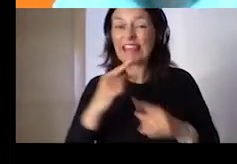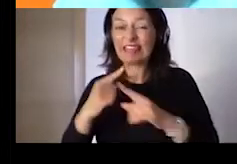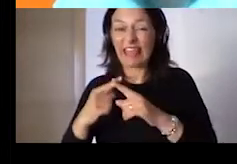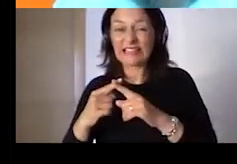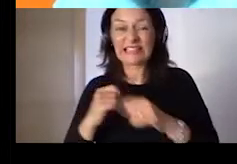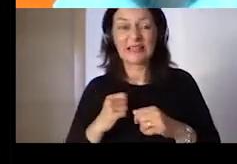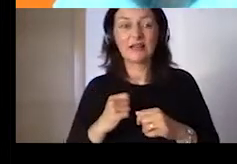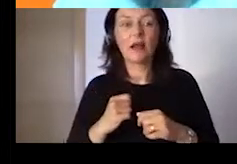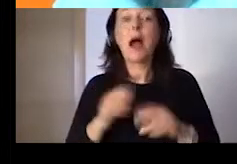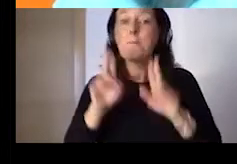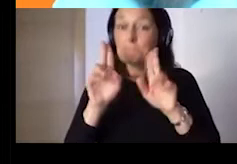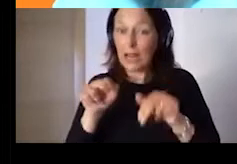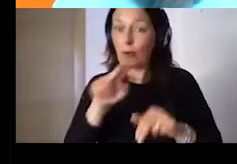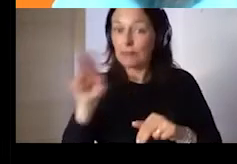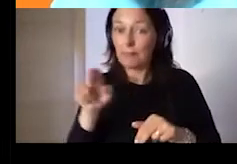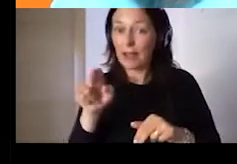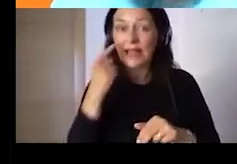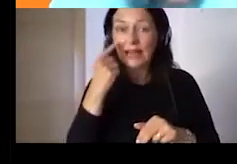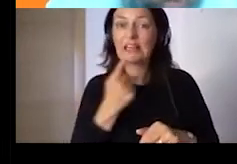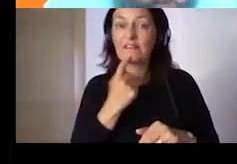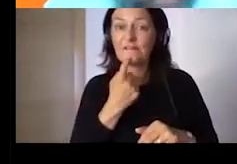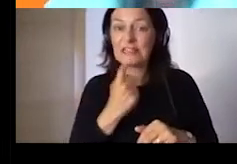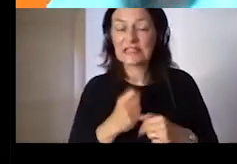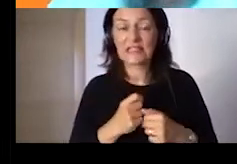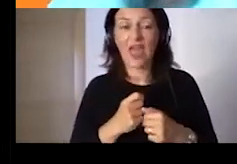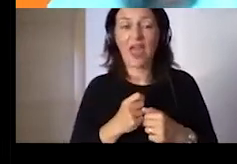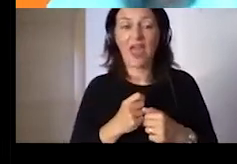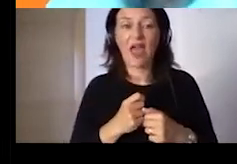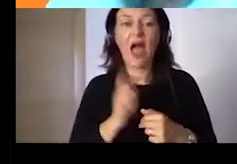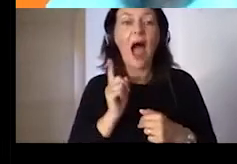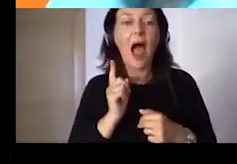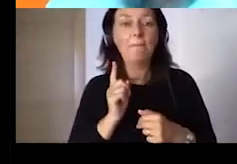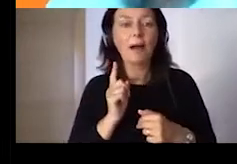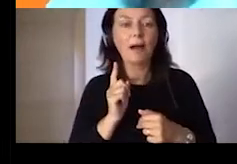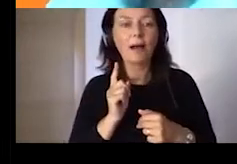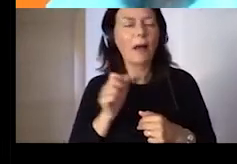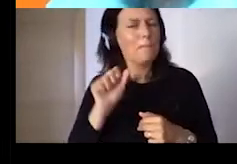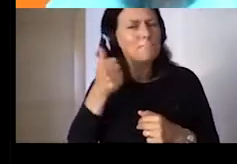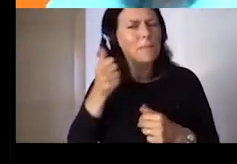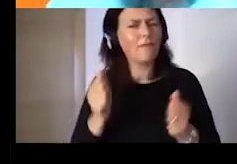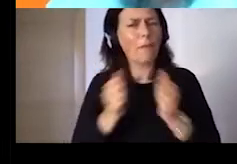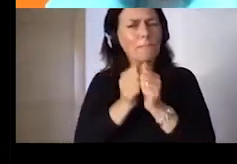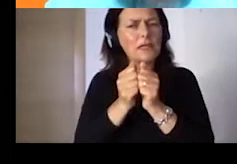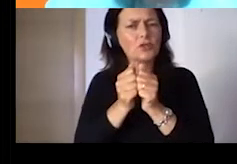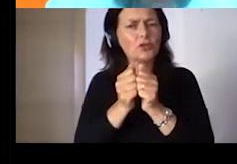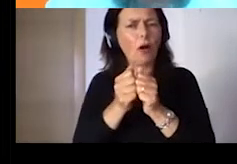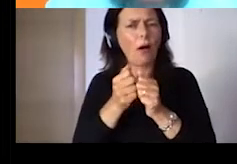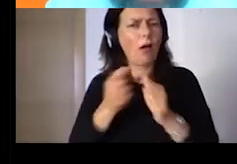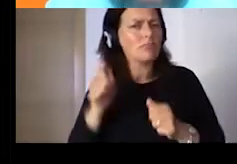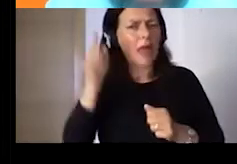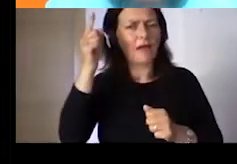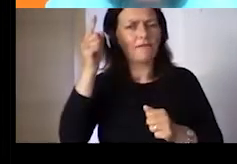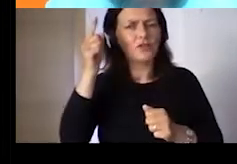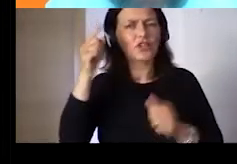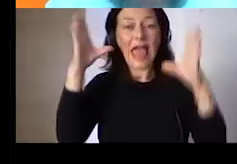Finland, but the highest average is in the Netherlands. And you